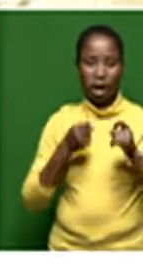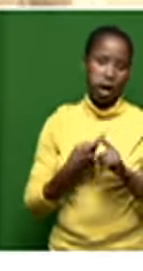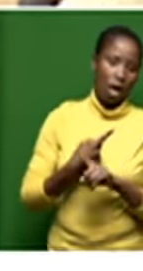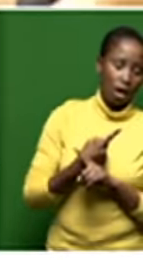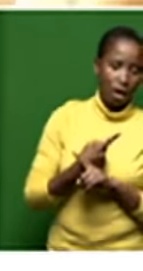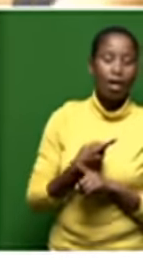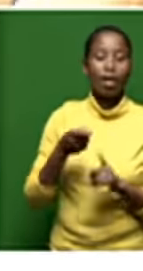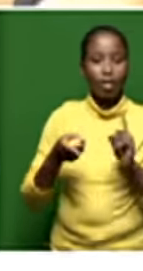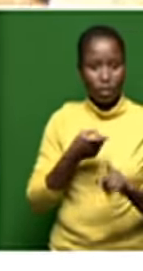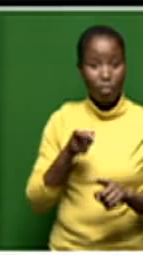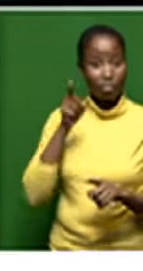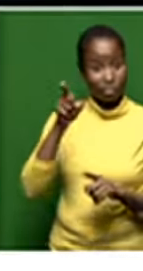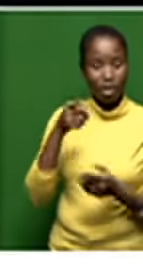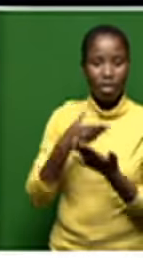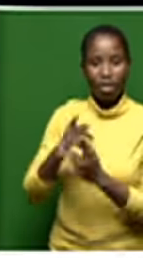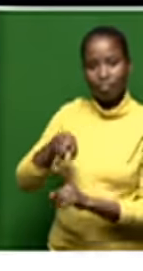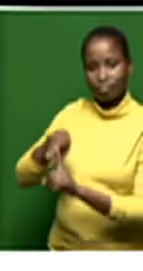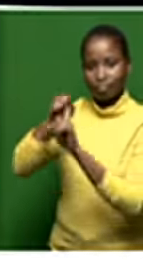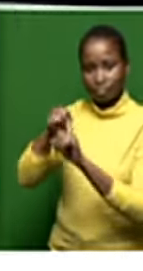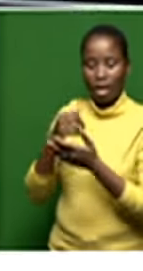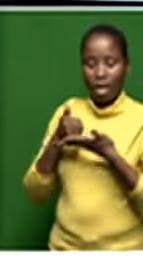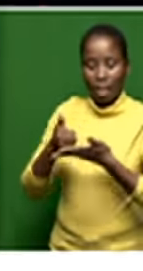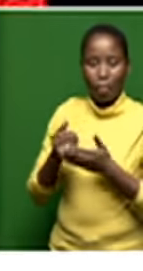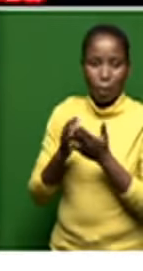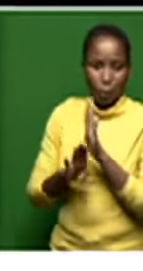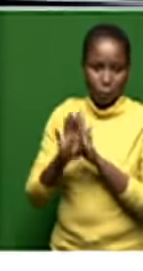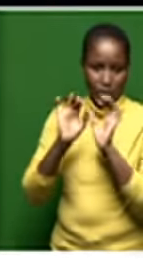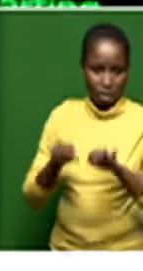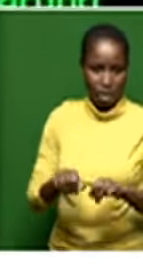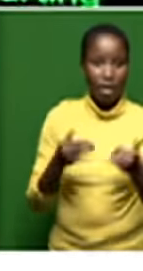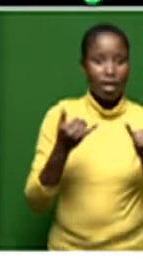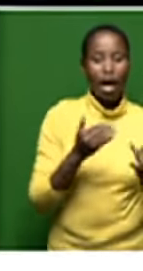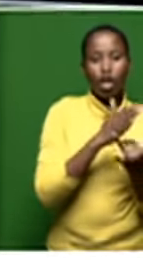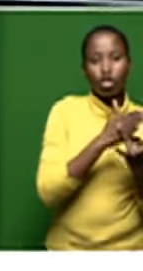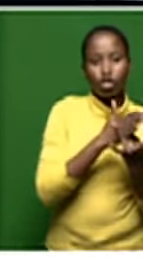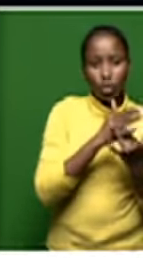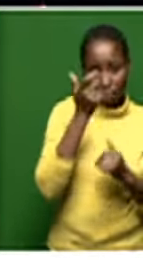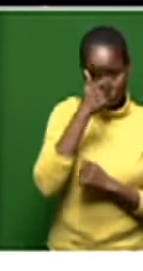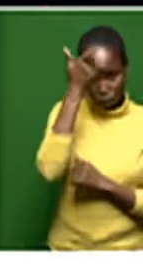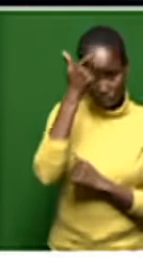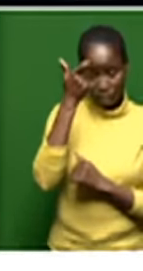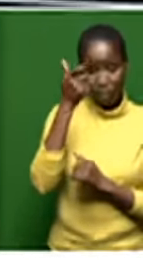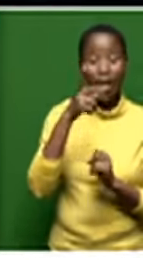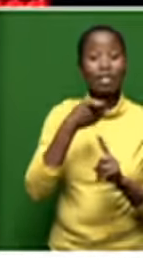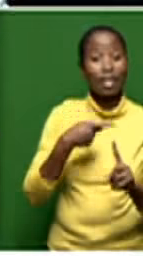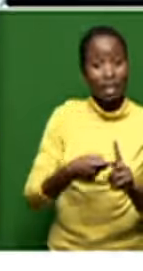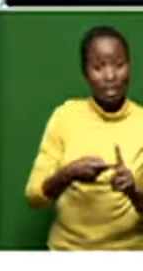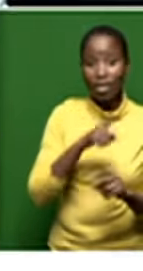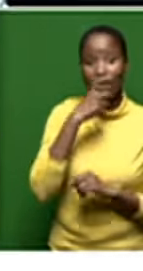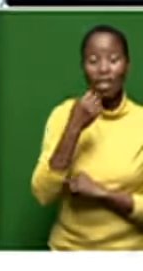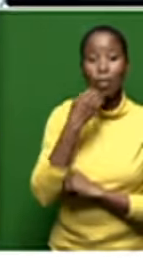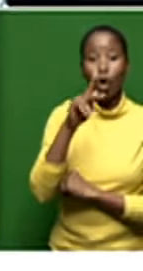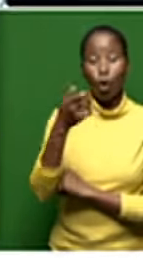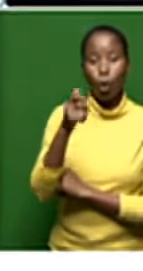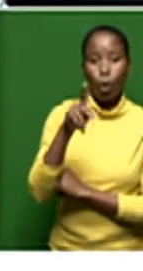the state-owned entity to be placed under business rescue interim chief executive thomas kokolo previously assured the